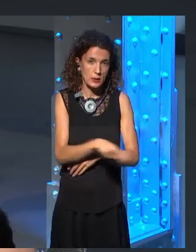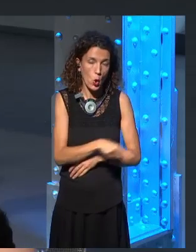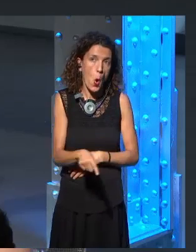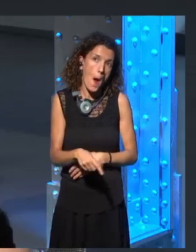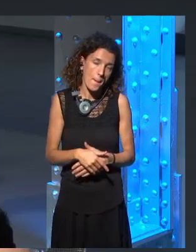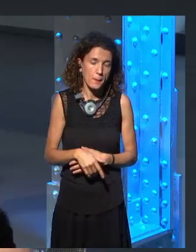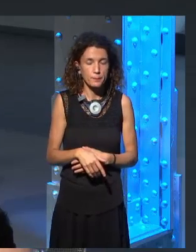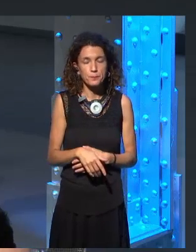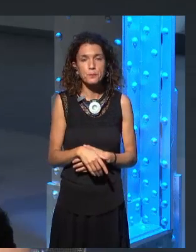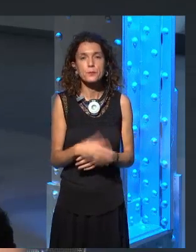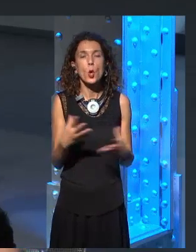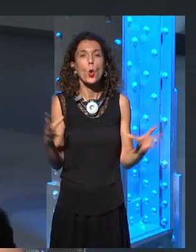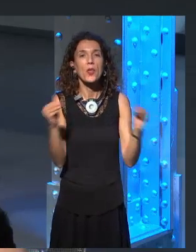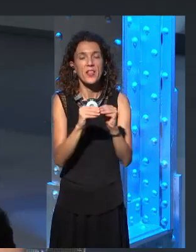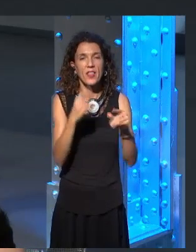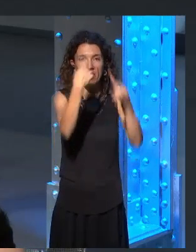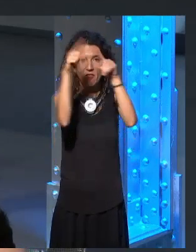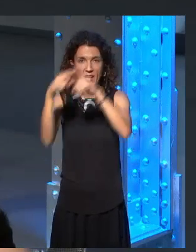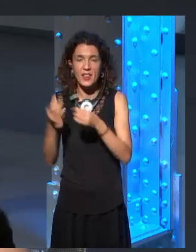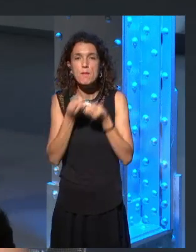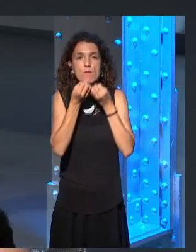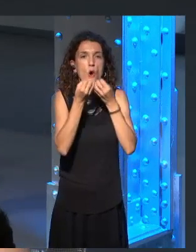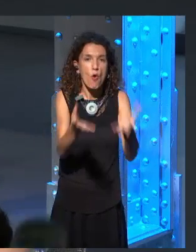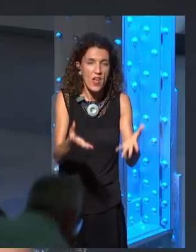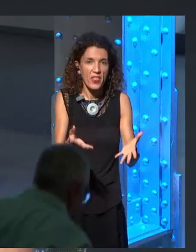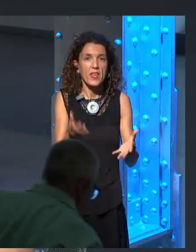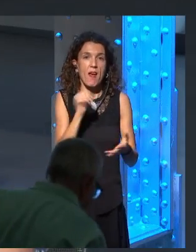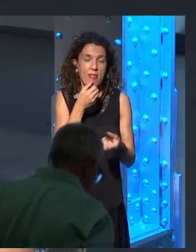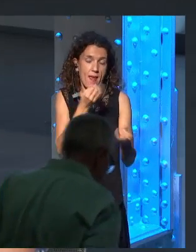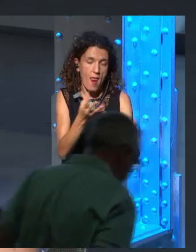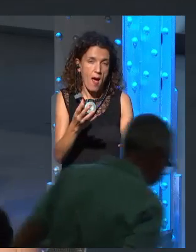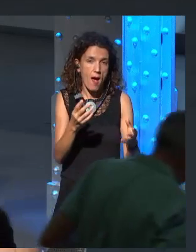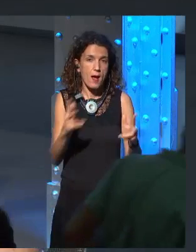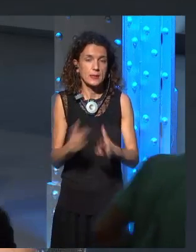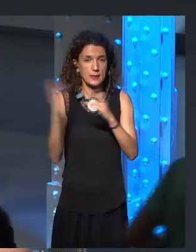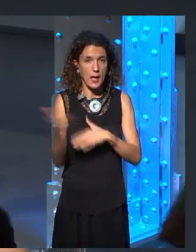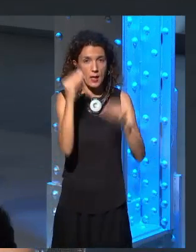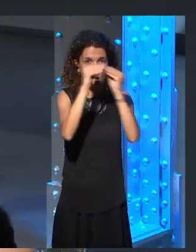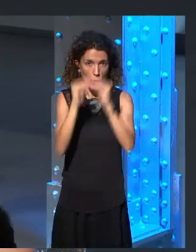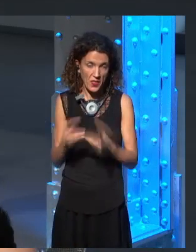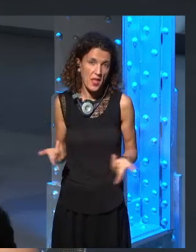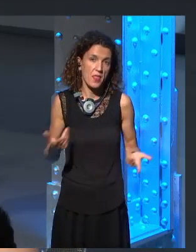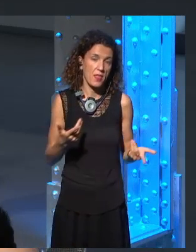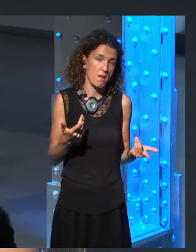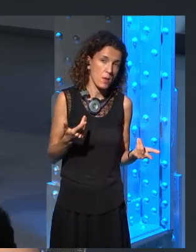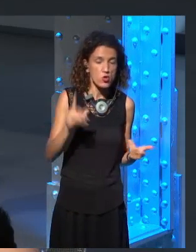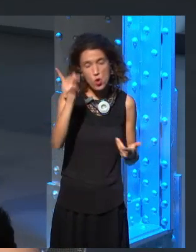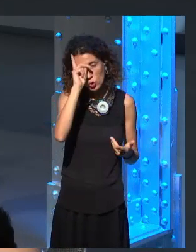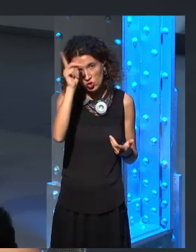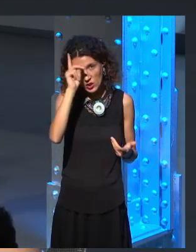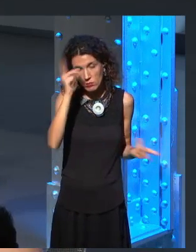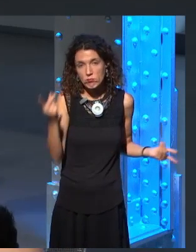same. So, why are we having several people this time? Well, what we thought then was perhaps that,